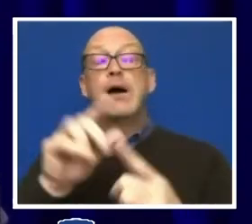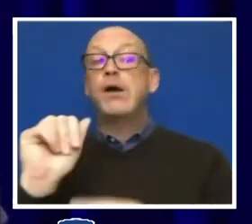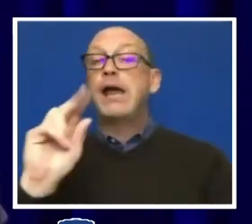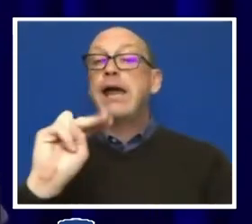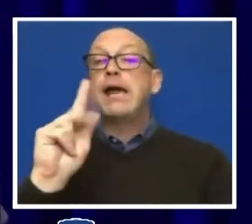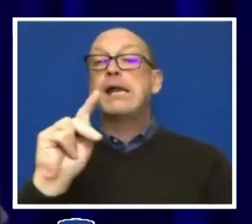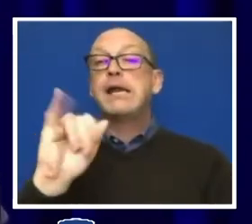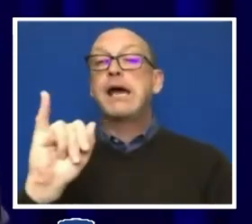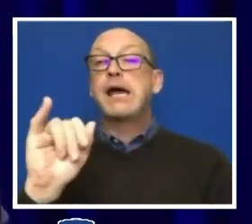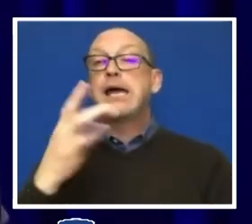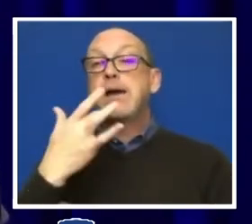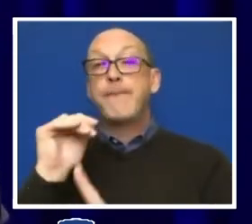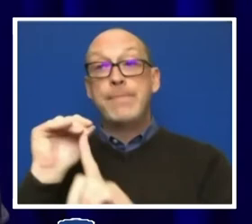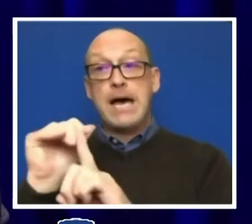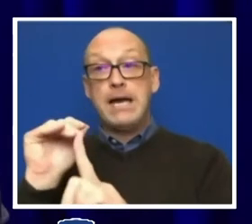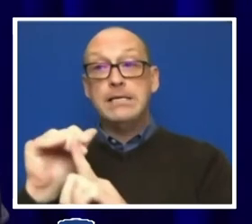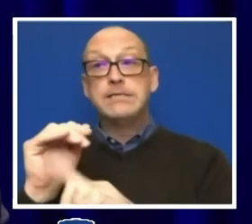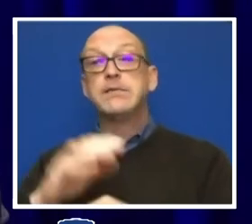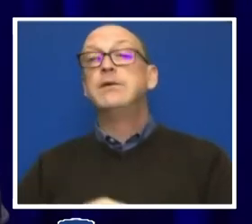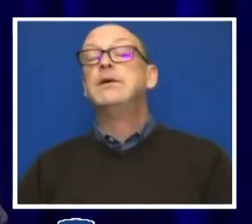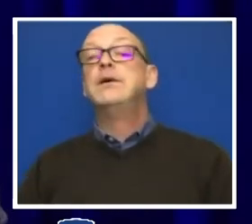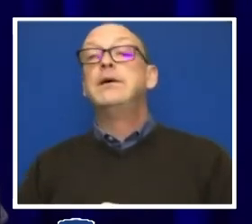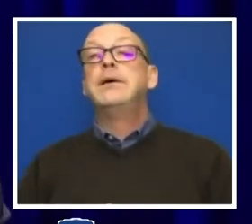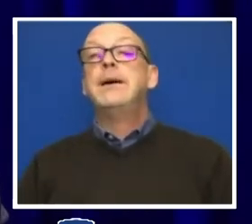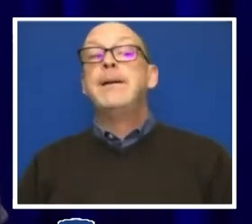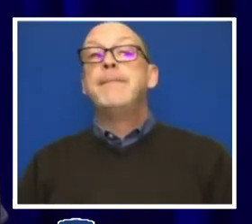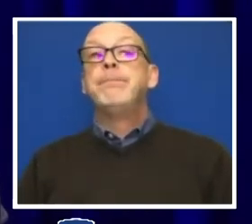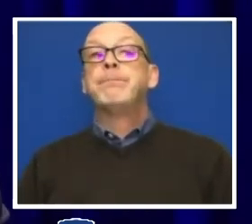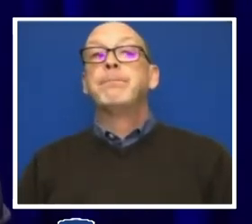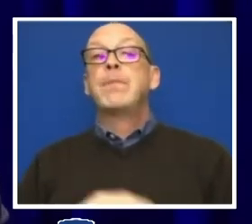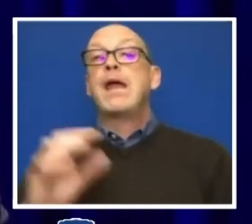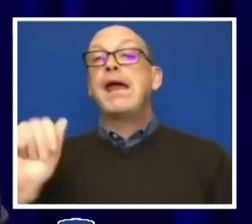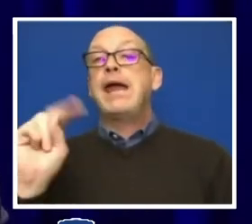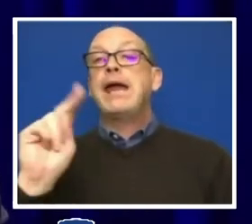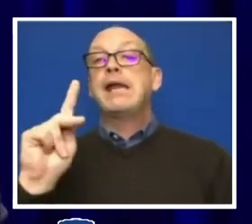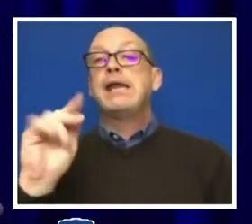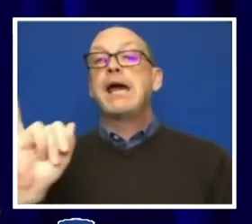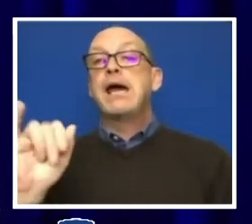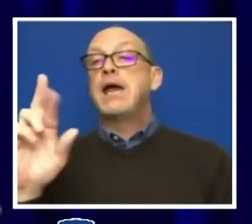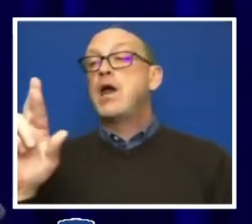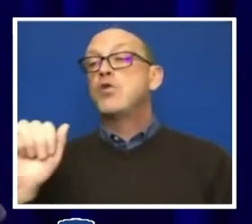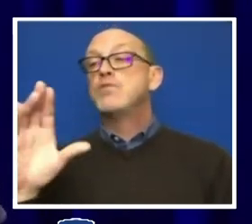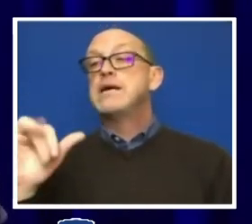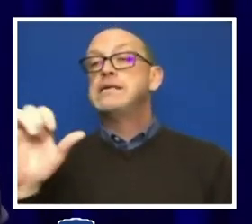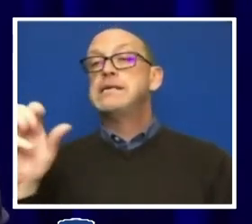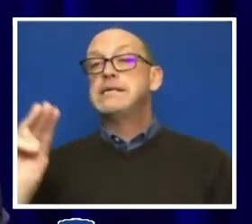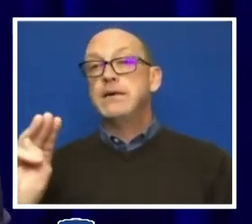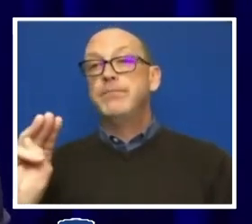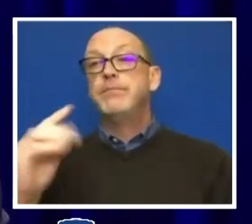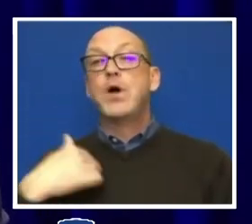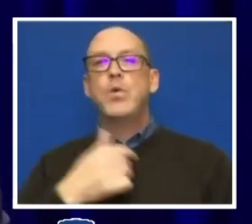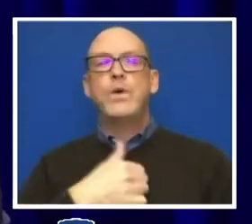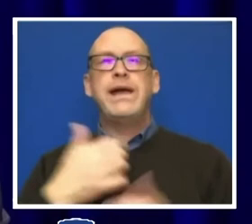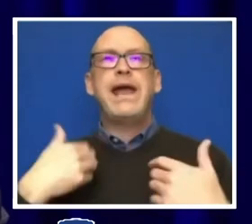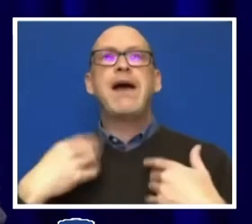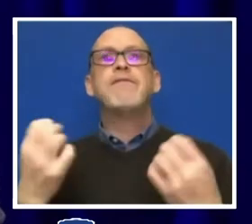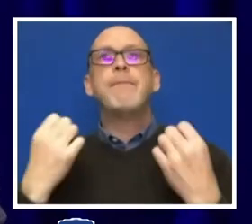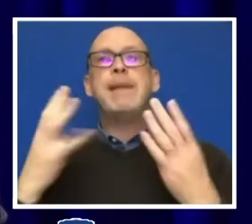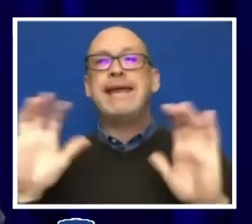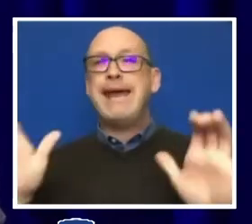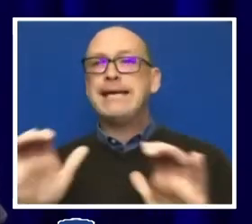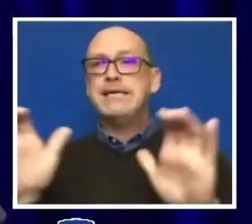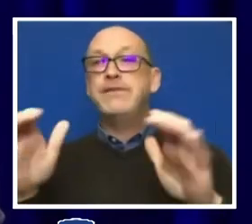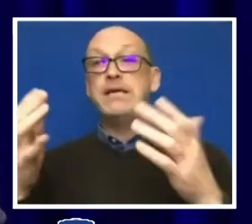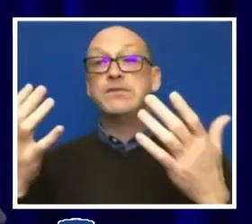and anti racism. We have a number of activities that are ongoing here